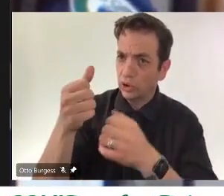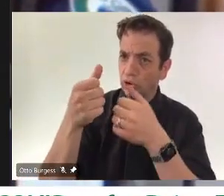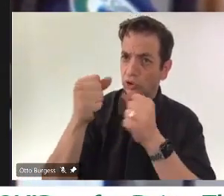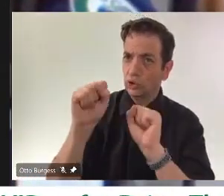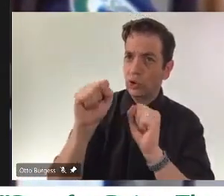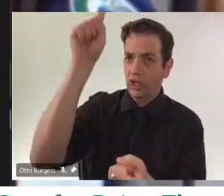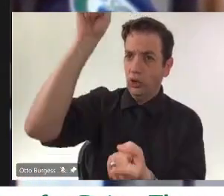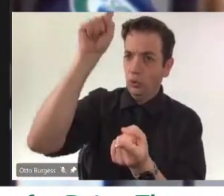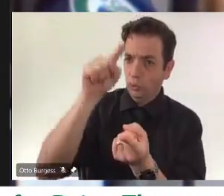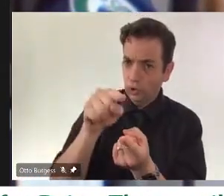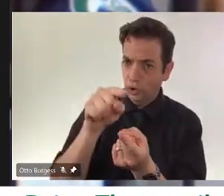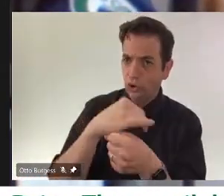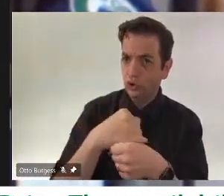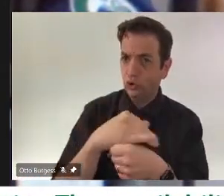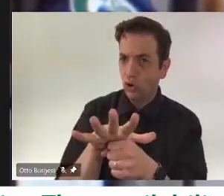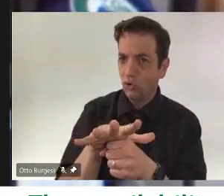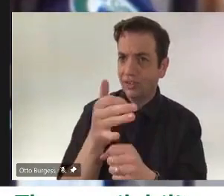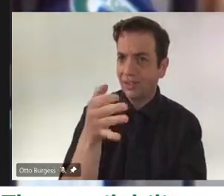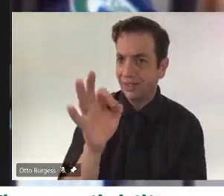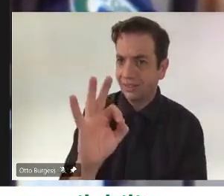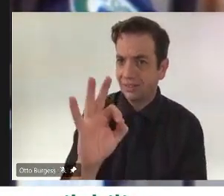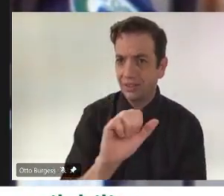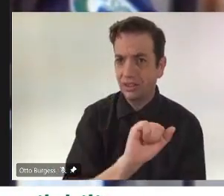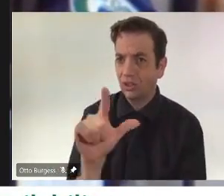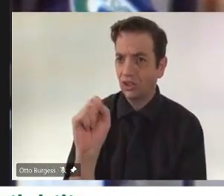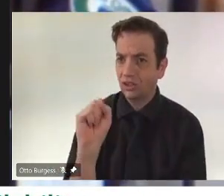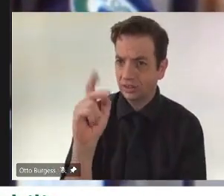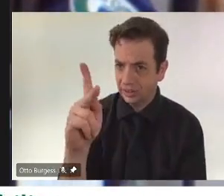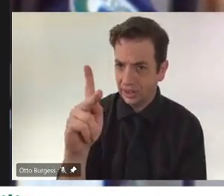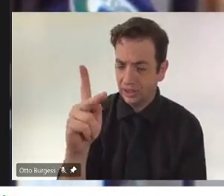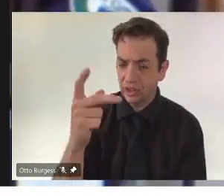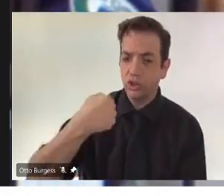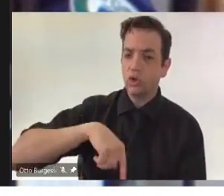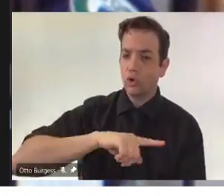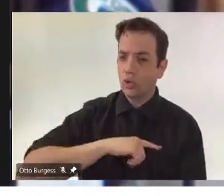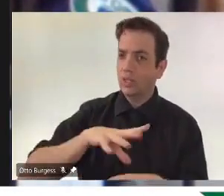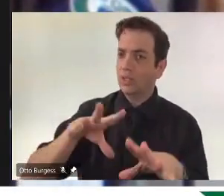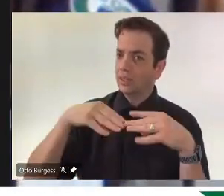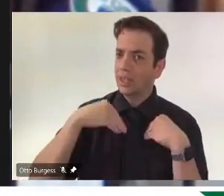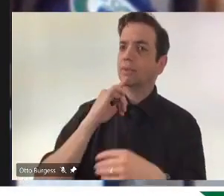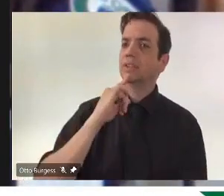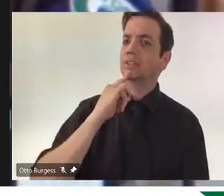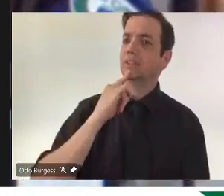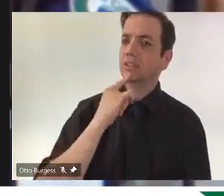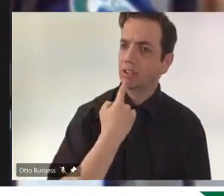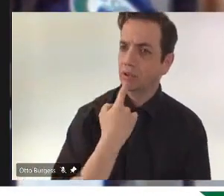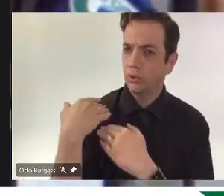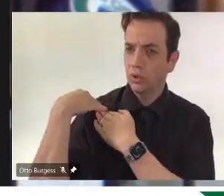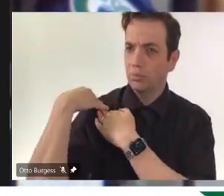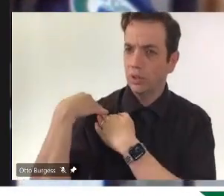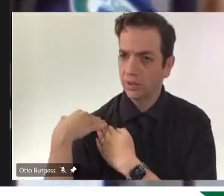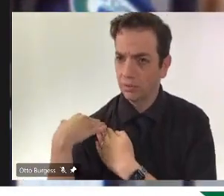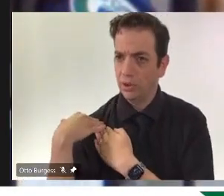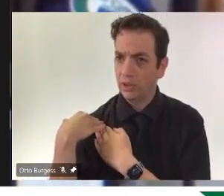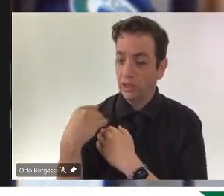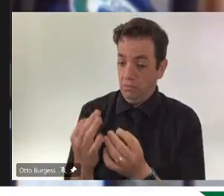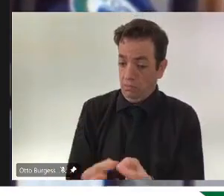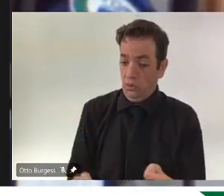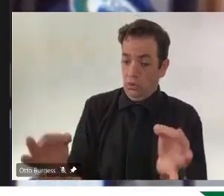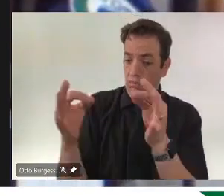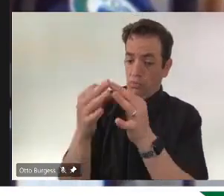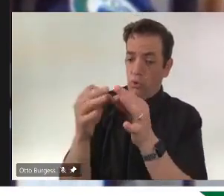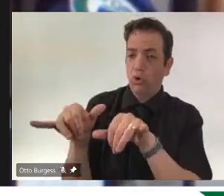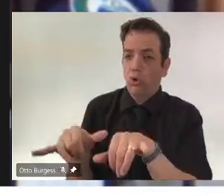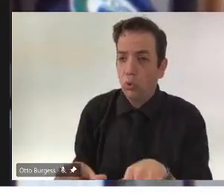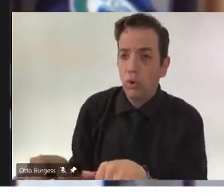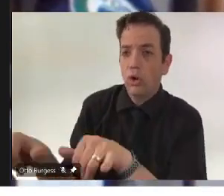Saskatchewan. So we take this all very seriously. It's important that we're all on the same page as we try to go through this. And